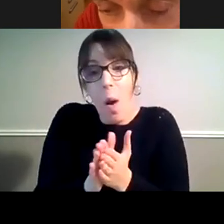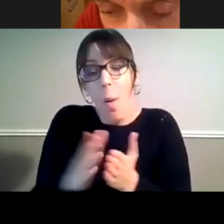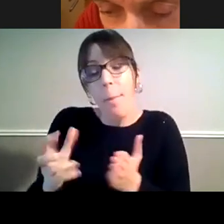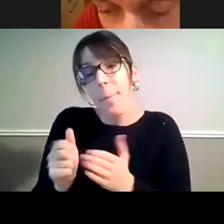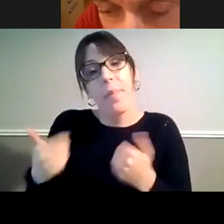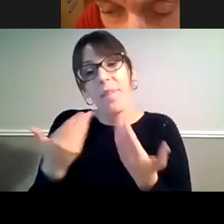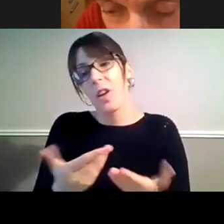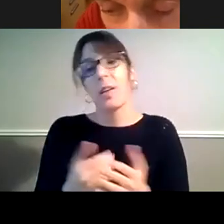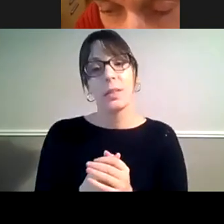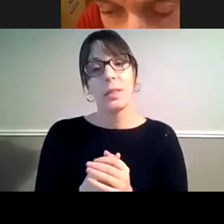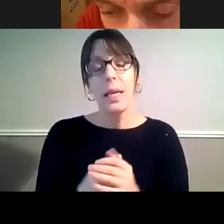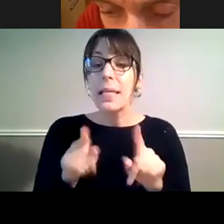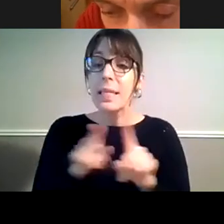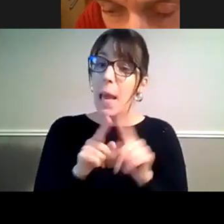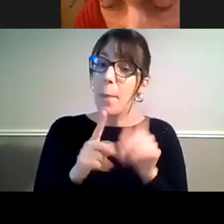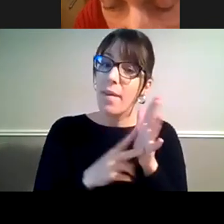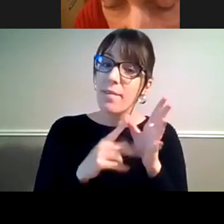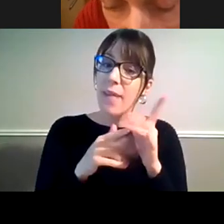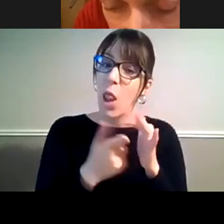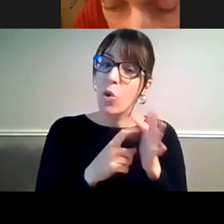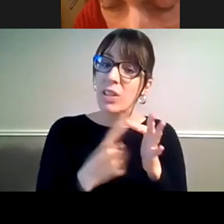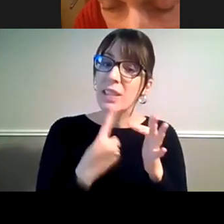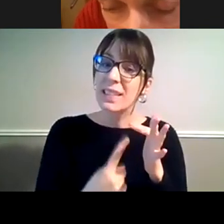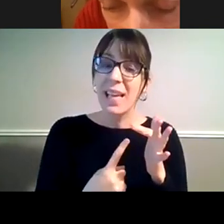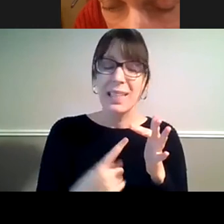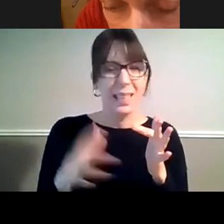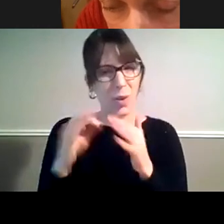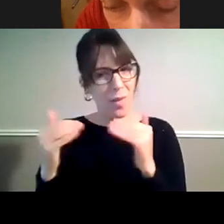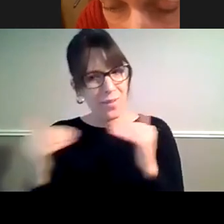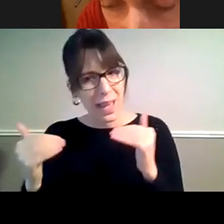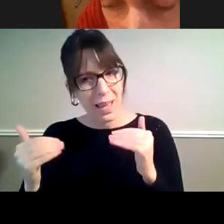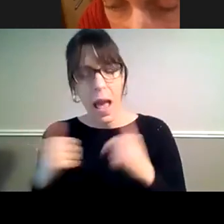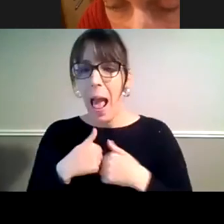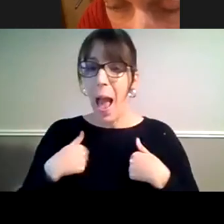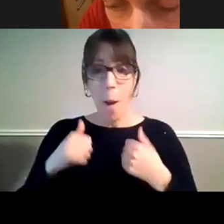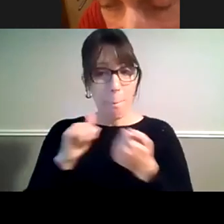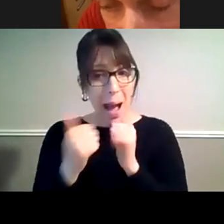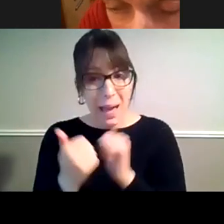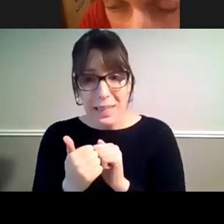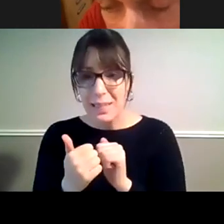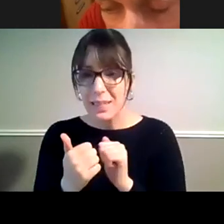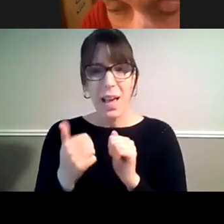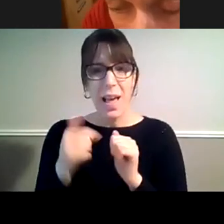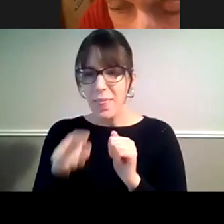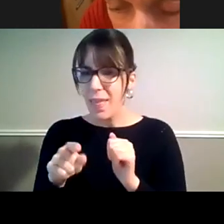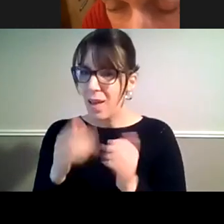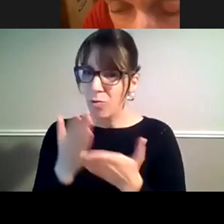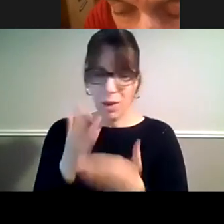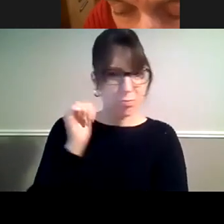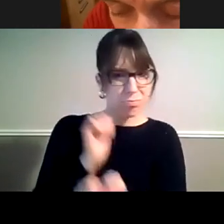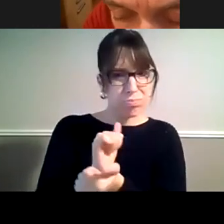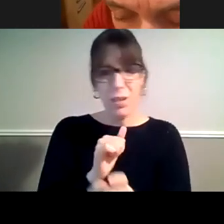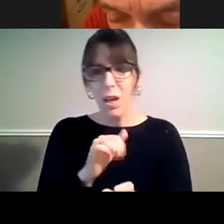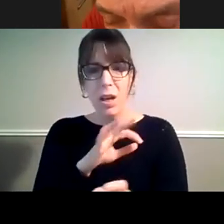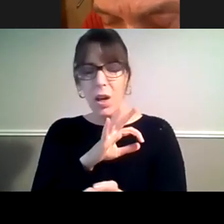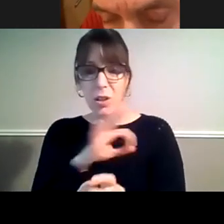As Val pointed out, the unfairness on our partners is horrific. The restrictions